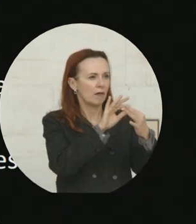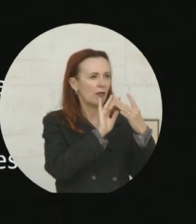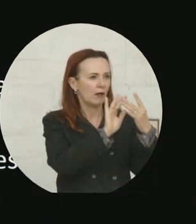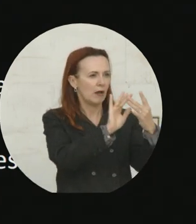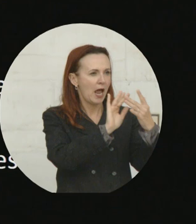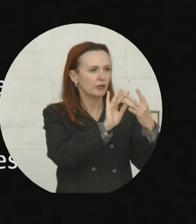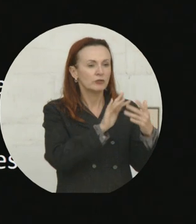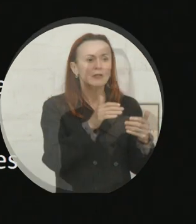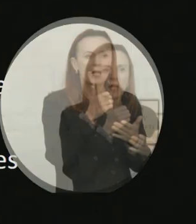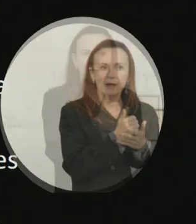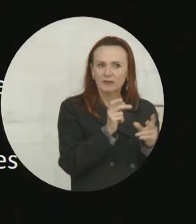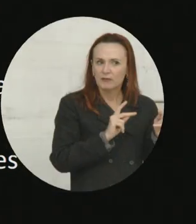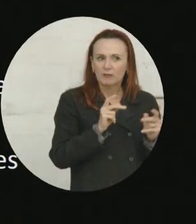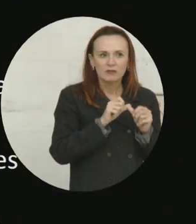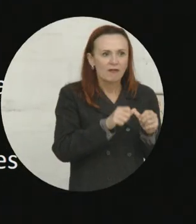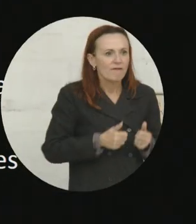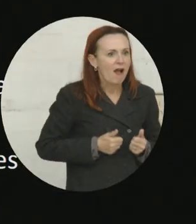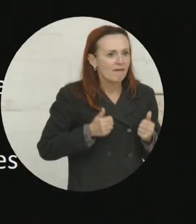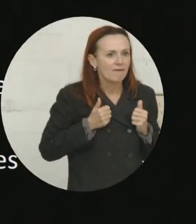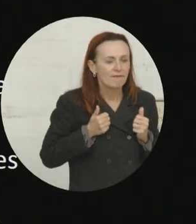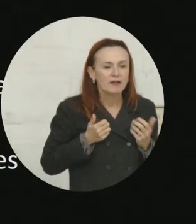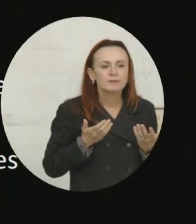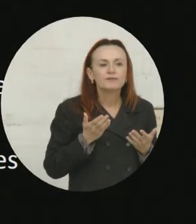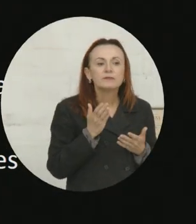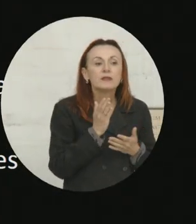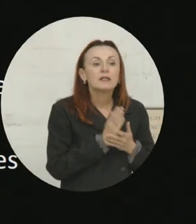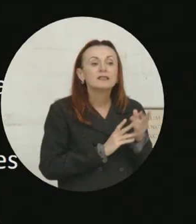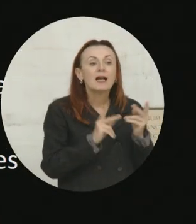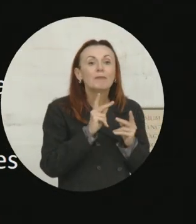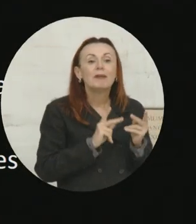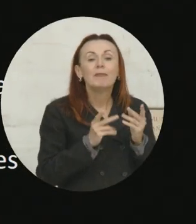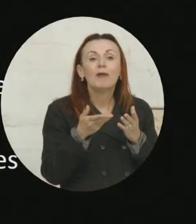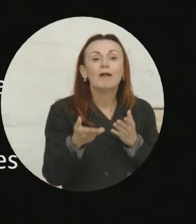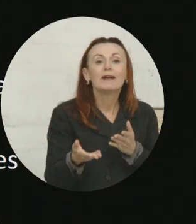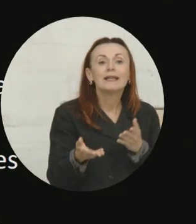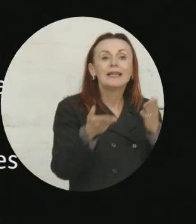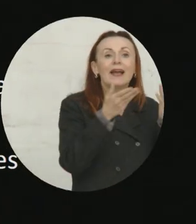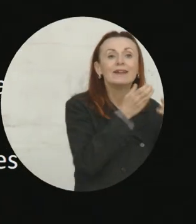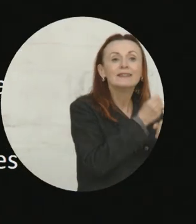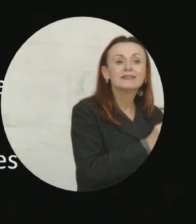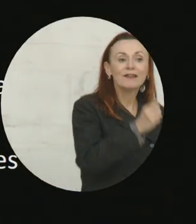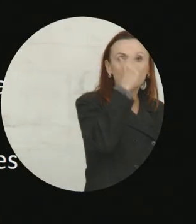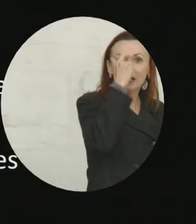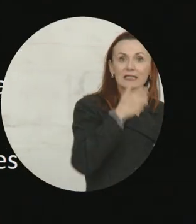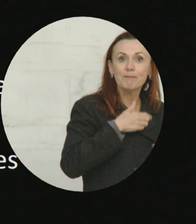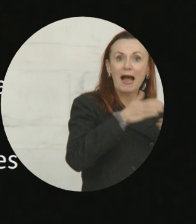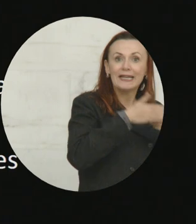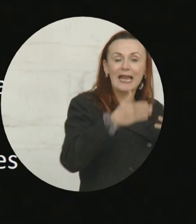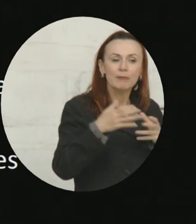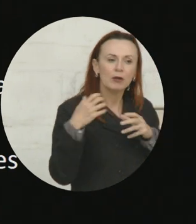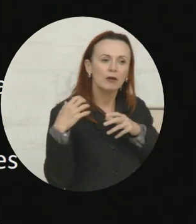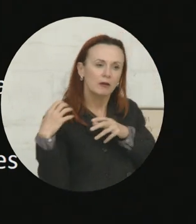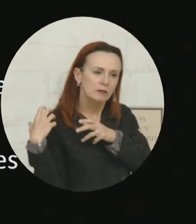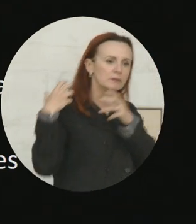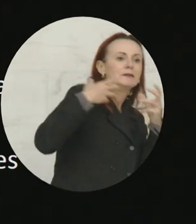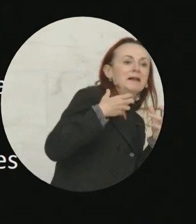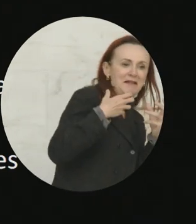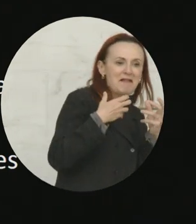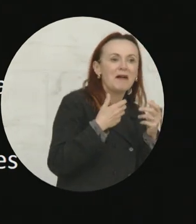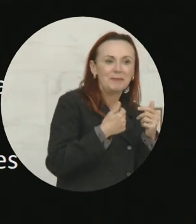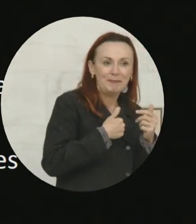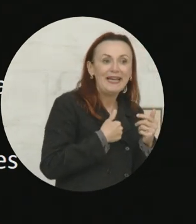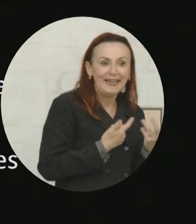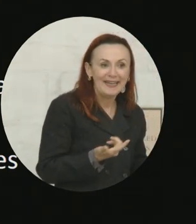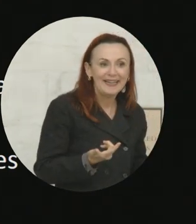We have stories, literally, of people being carried to safety on the backs of their neighbors, of individuals checking on people in the